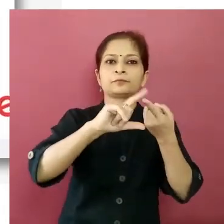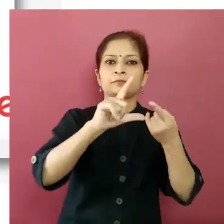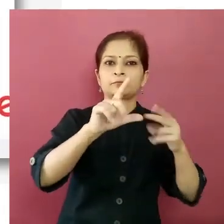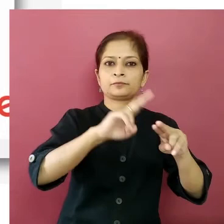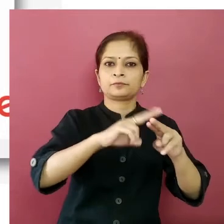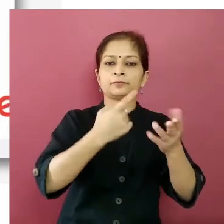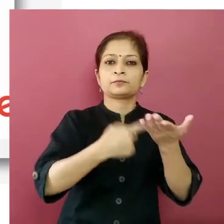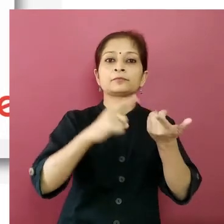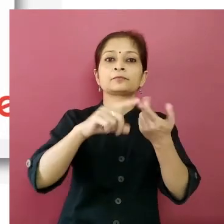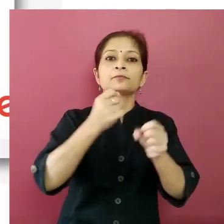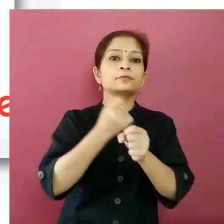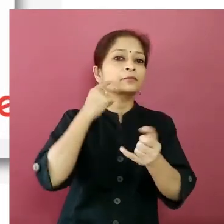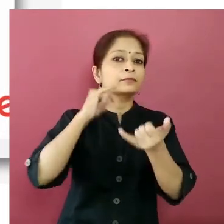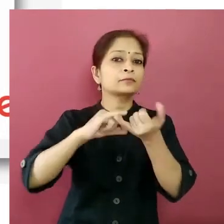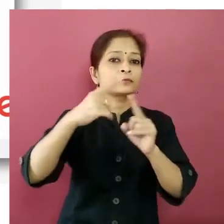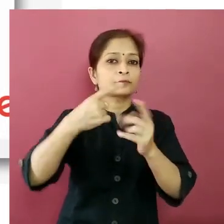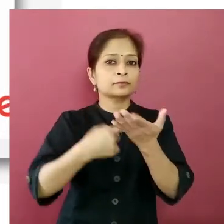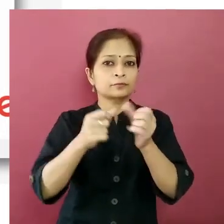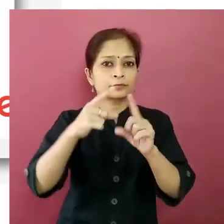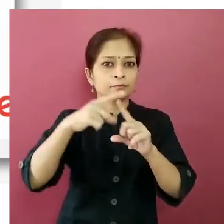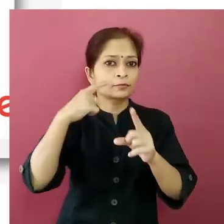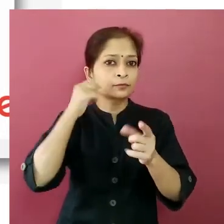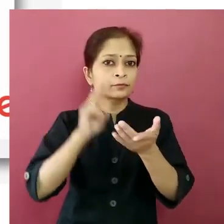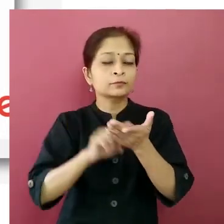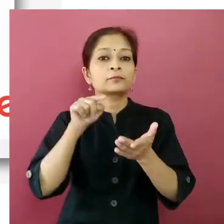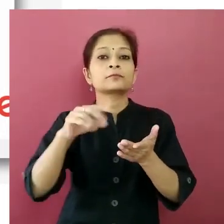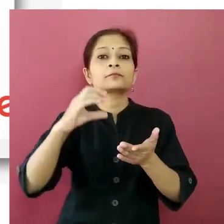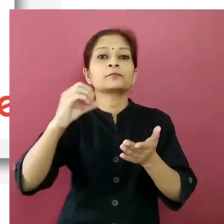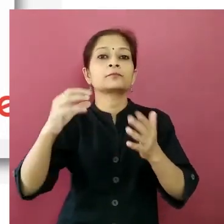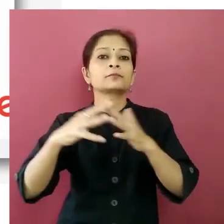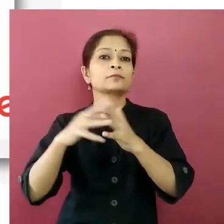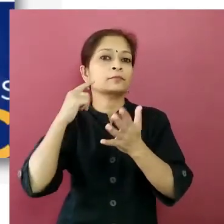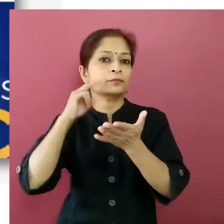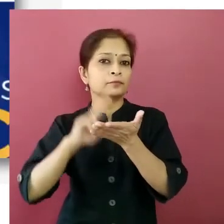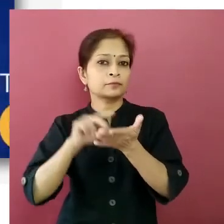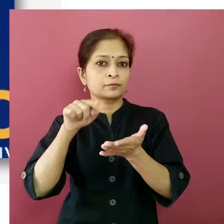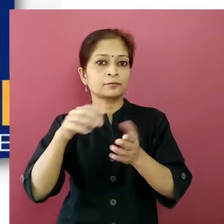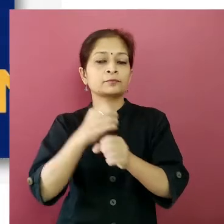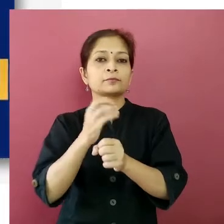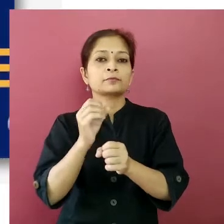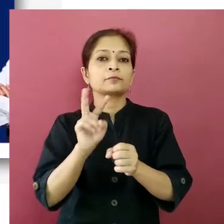self registration dot covin dot gov dot in